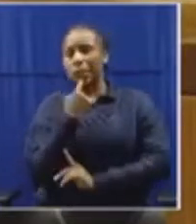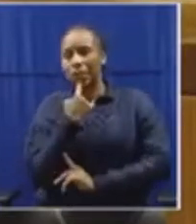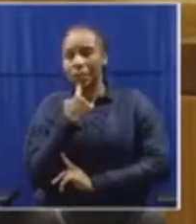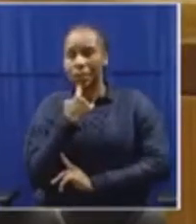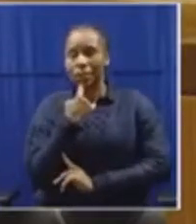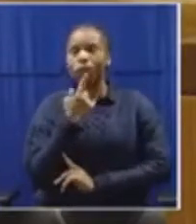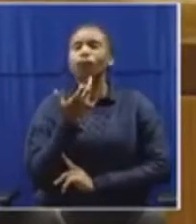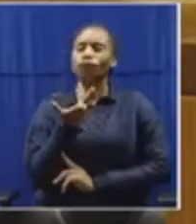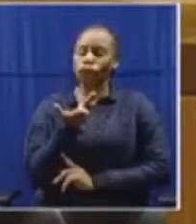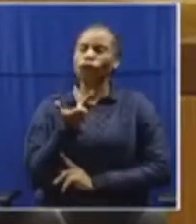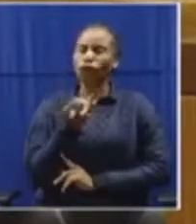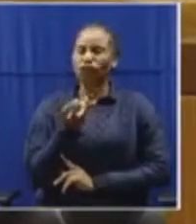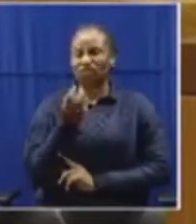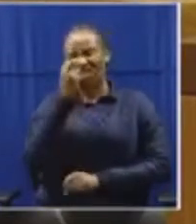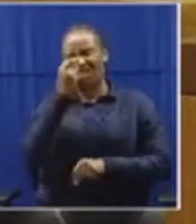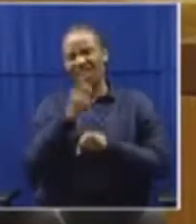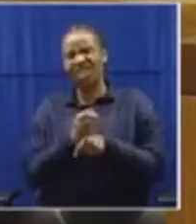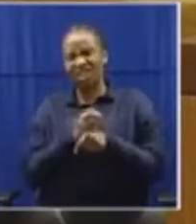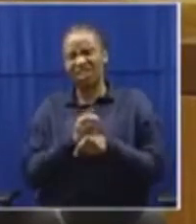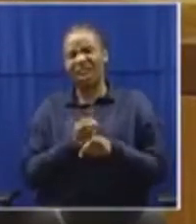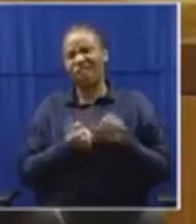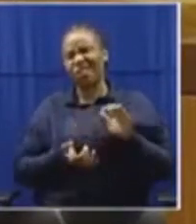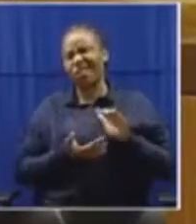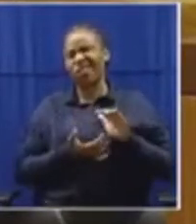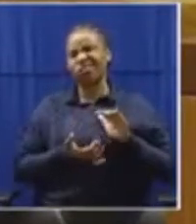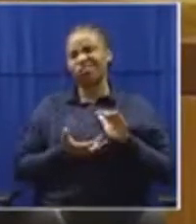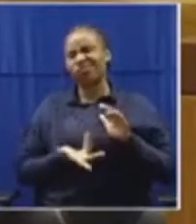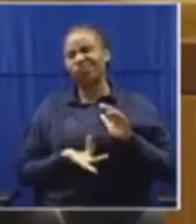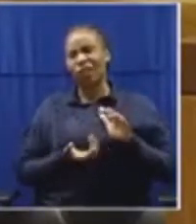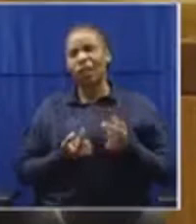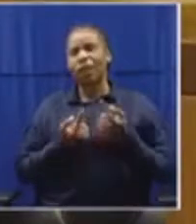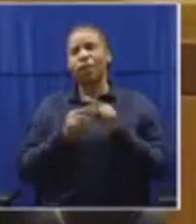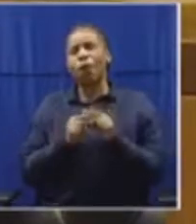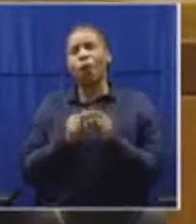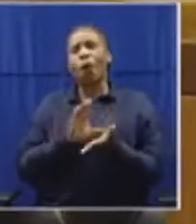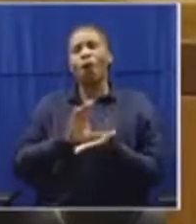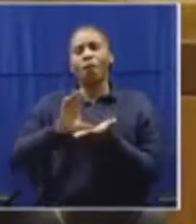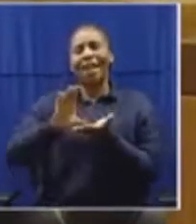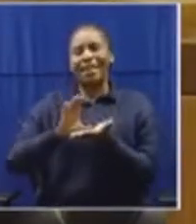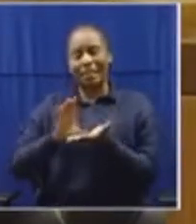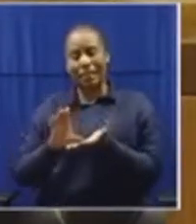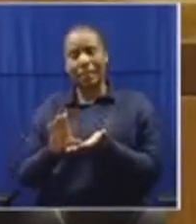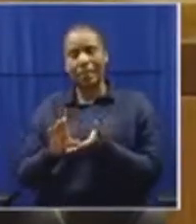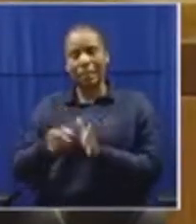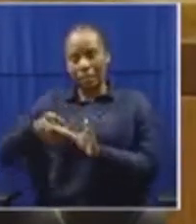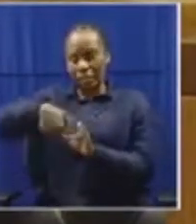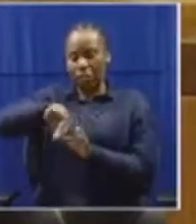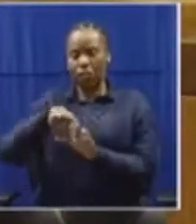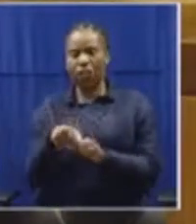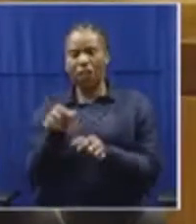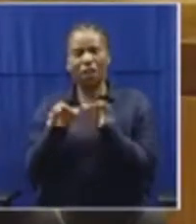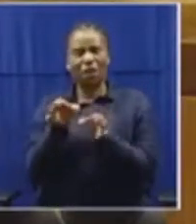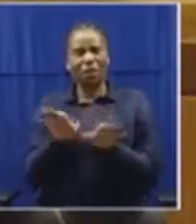necessary and desirable for funding of internal party contests